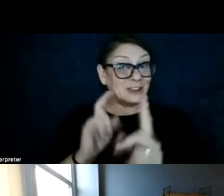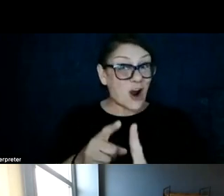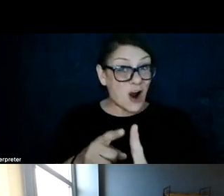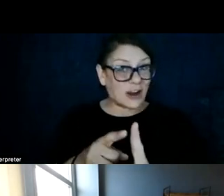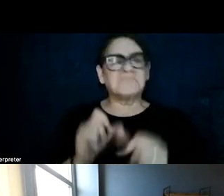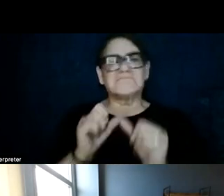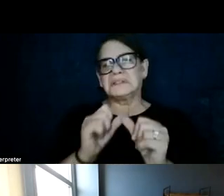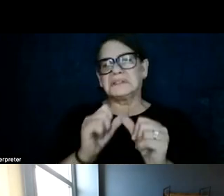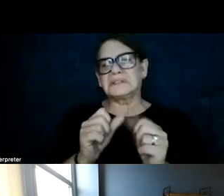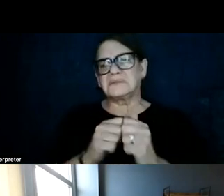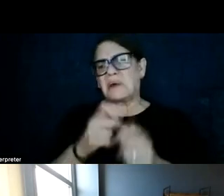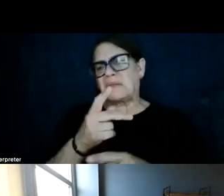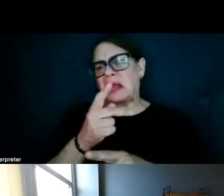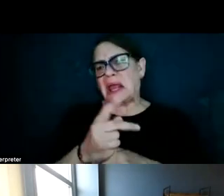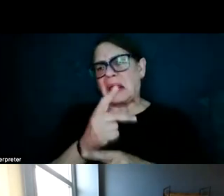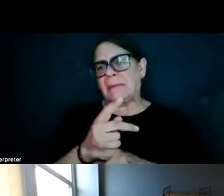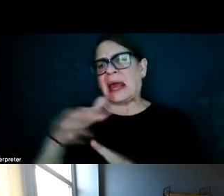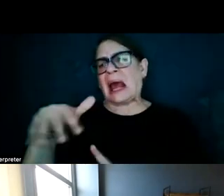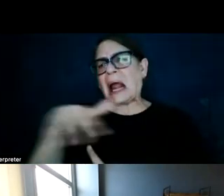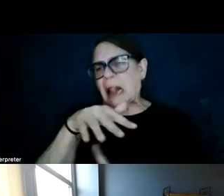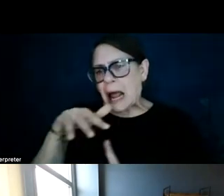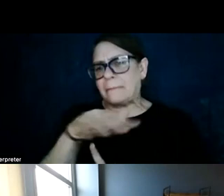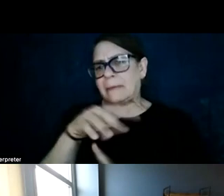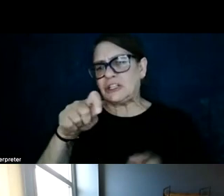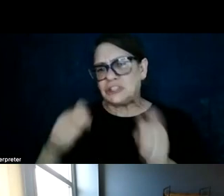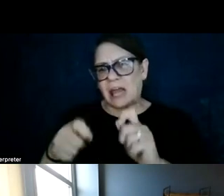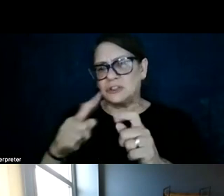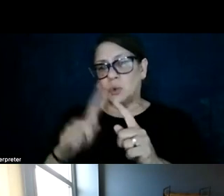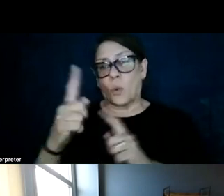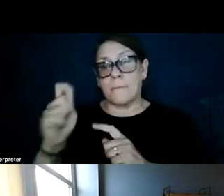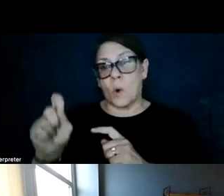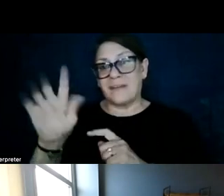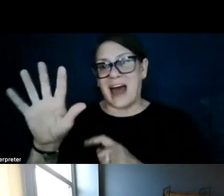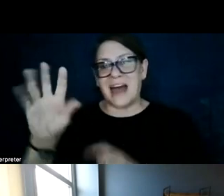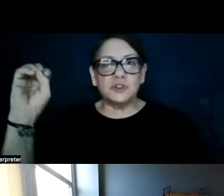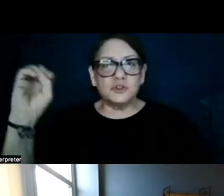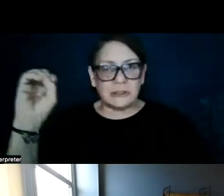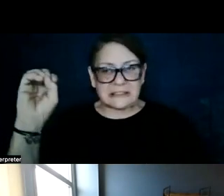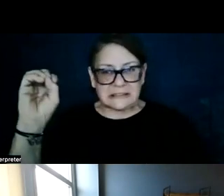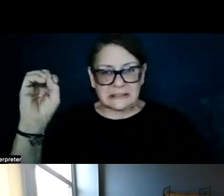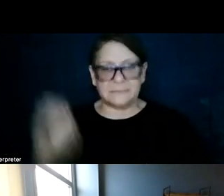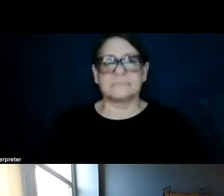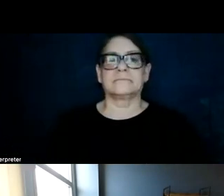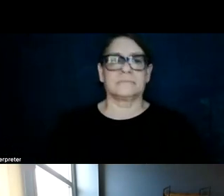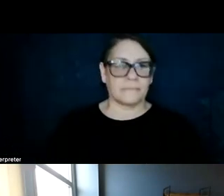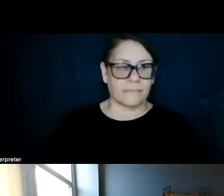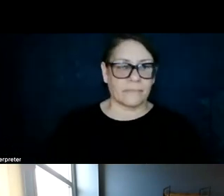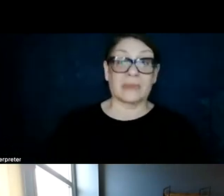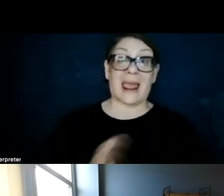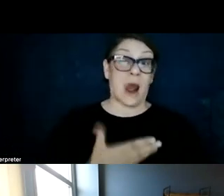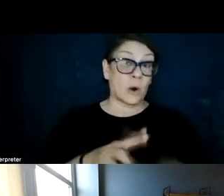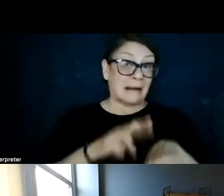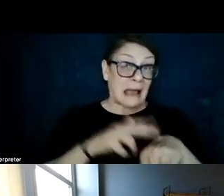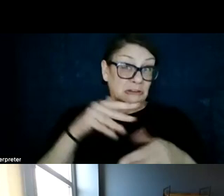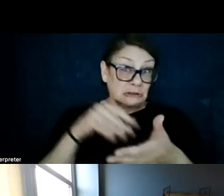with keeping climate change to 1.5 degrees. So in our national study,